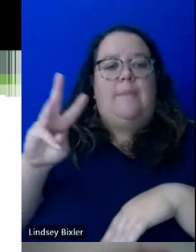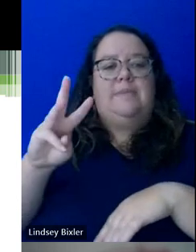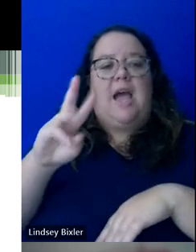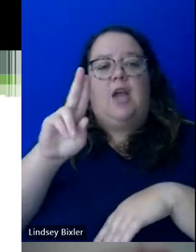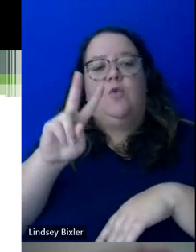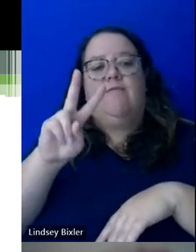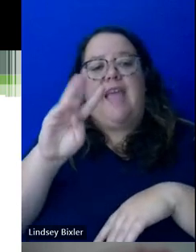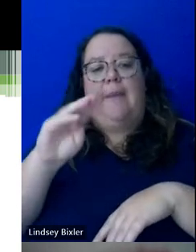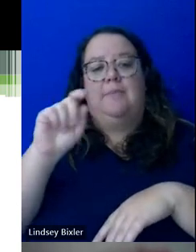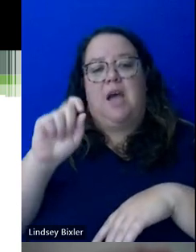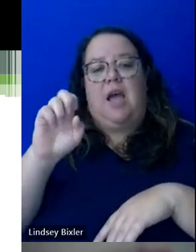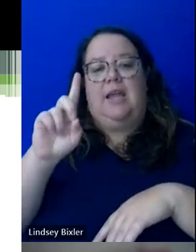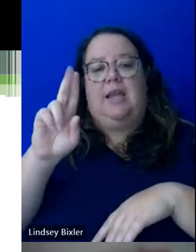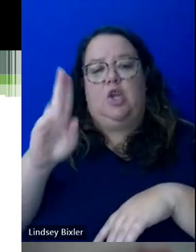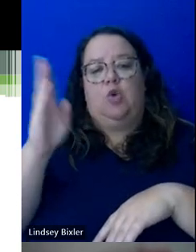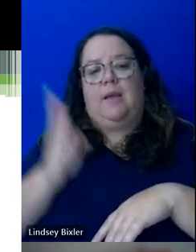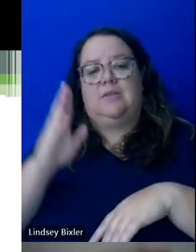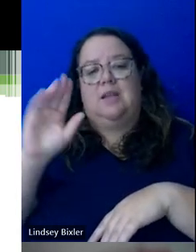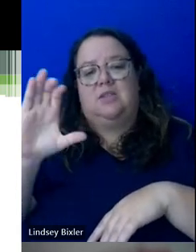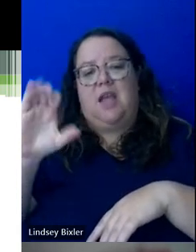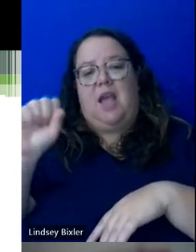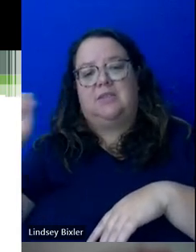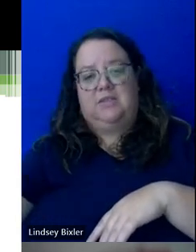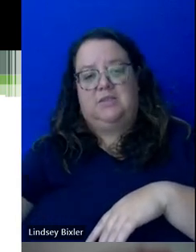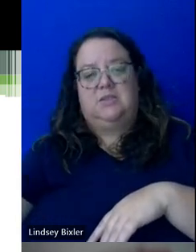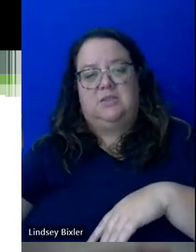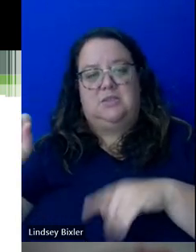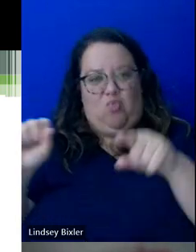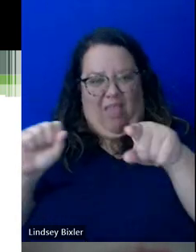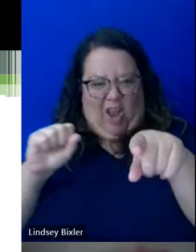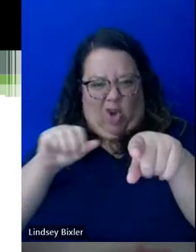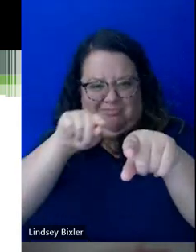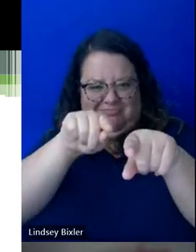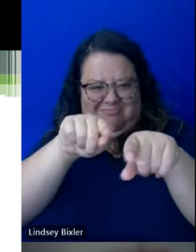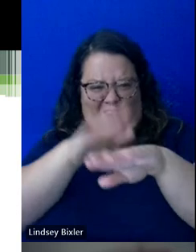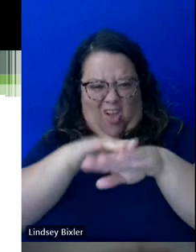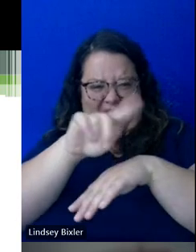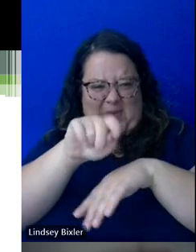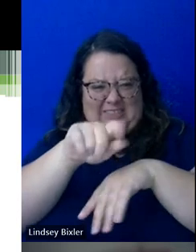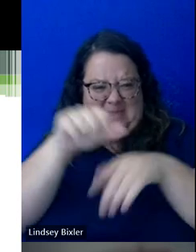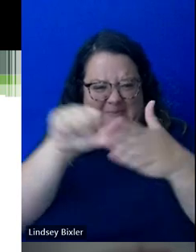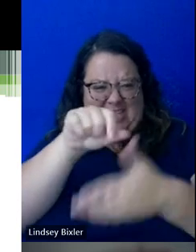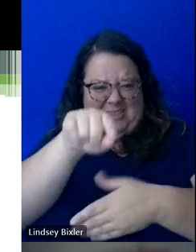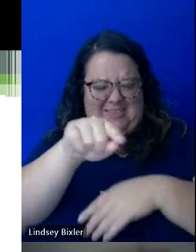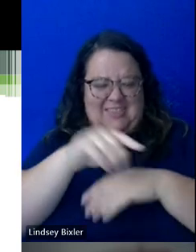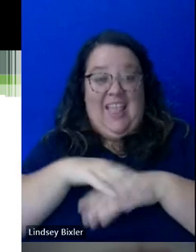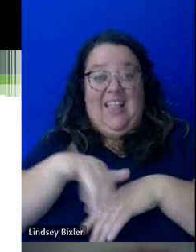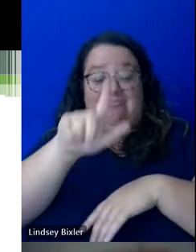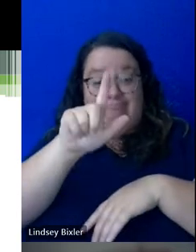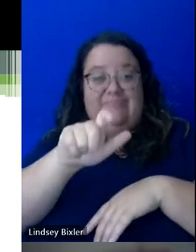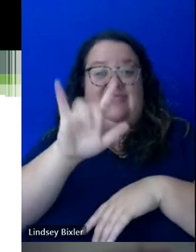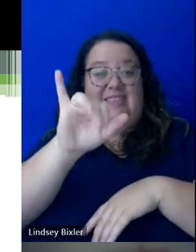.edu backslash access, it's right here on the question page. If you go to that page,